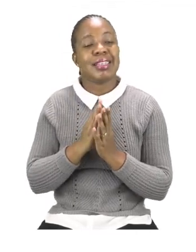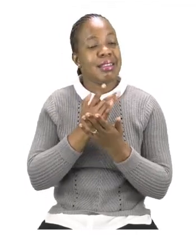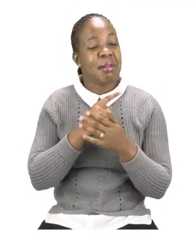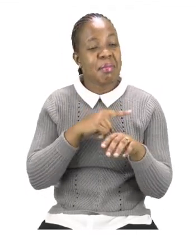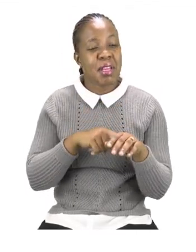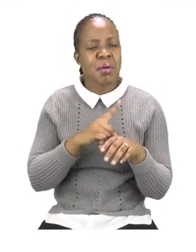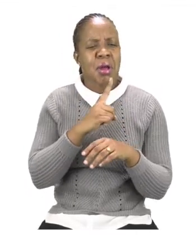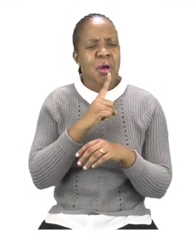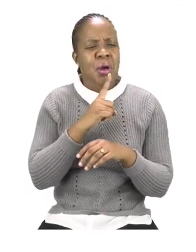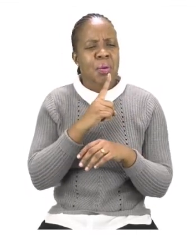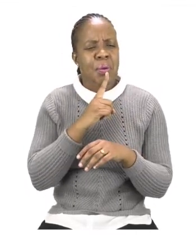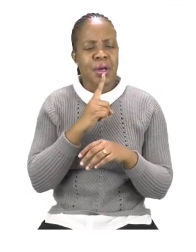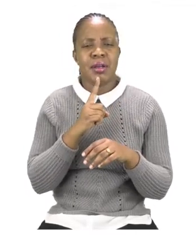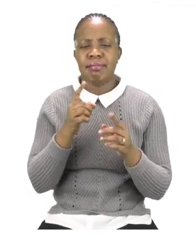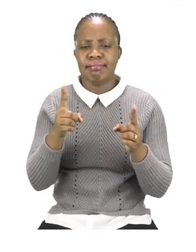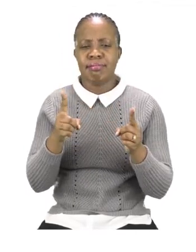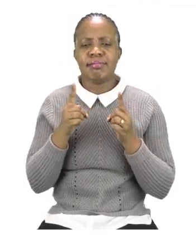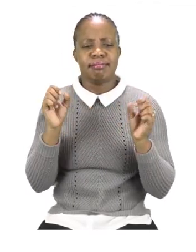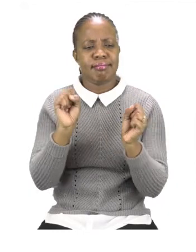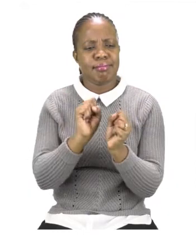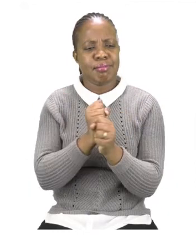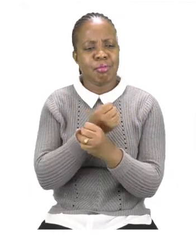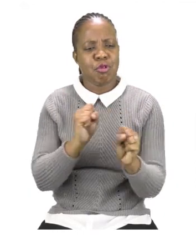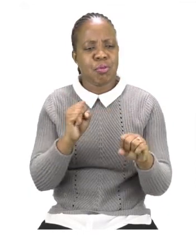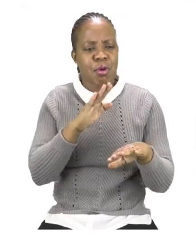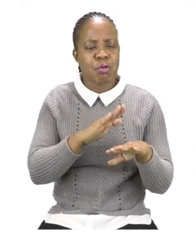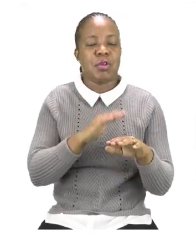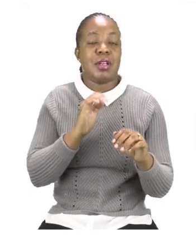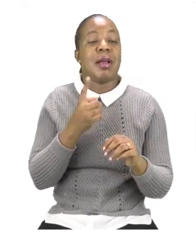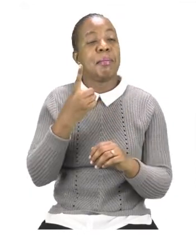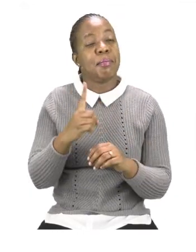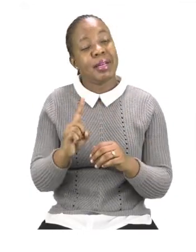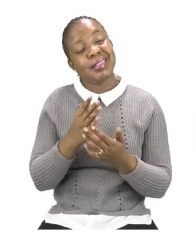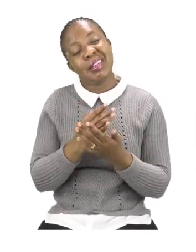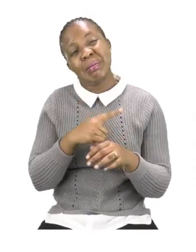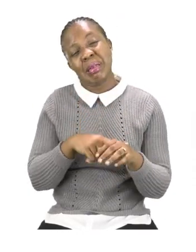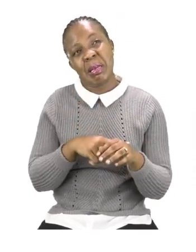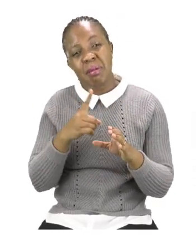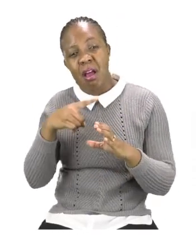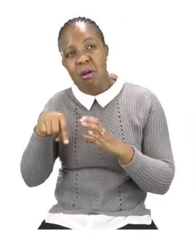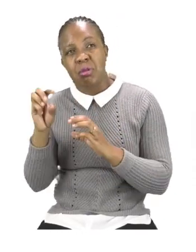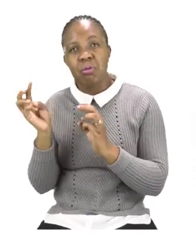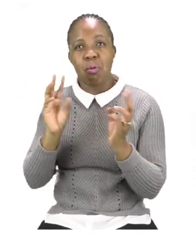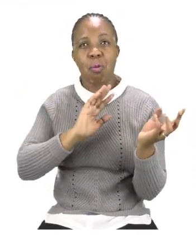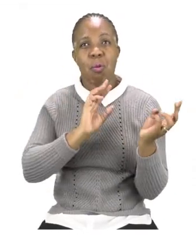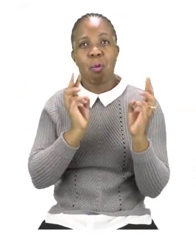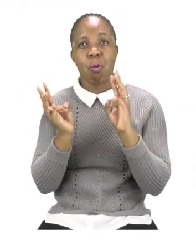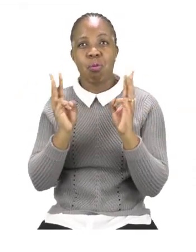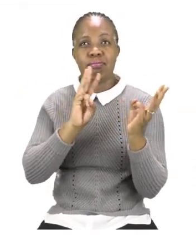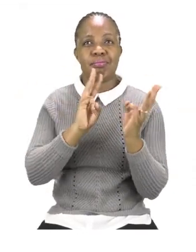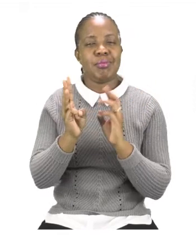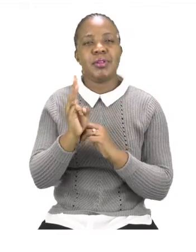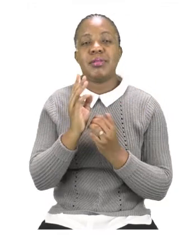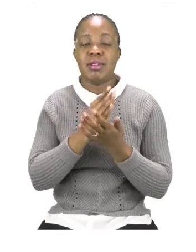in this case, hot can also mean the weather. Outside can be hot. Hot. Then we